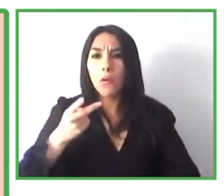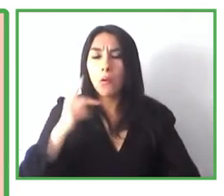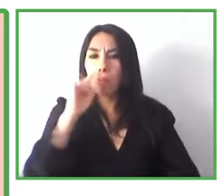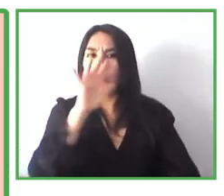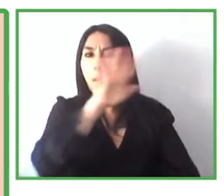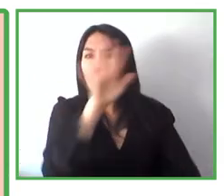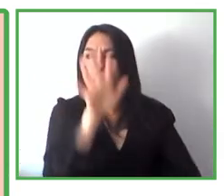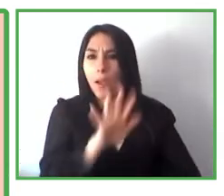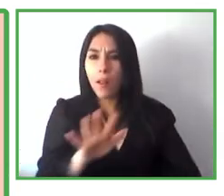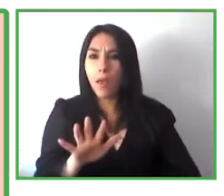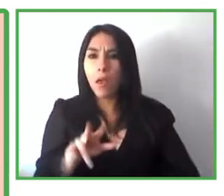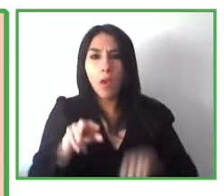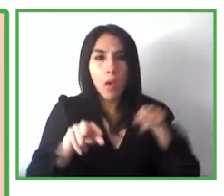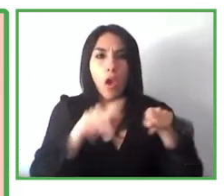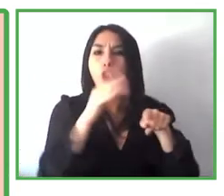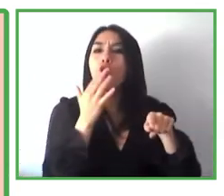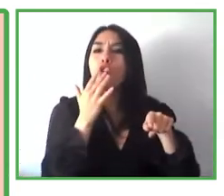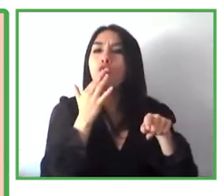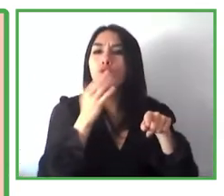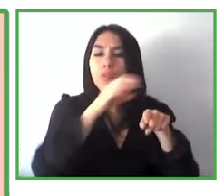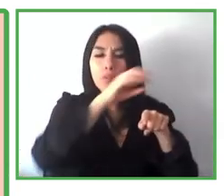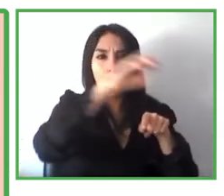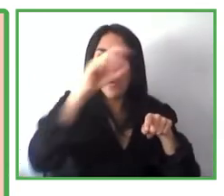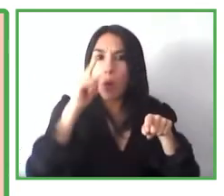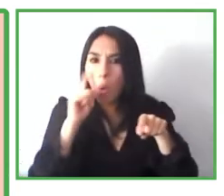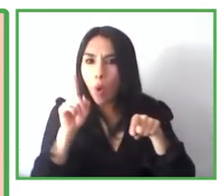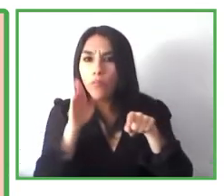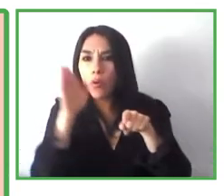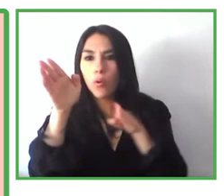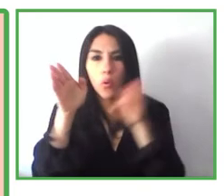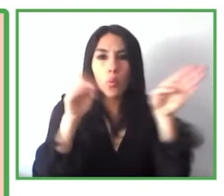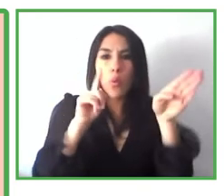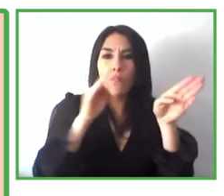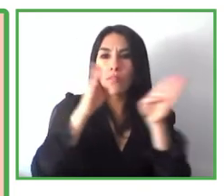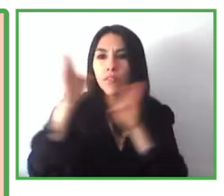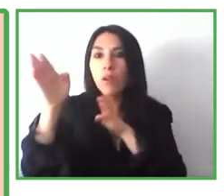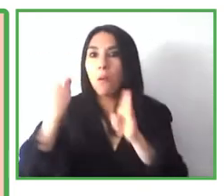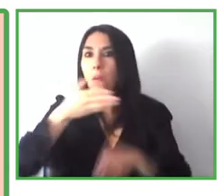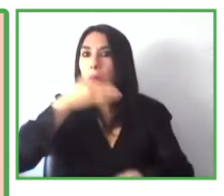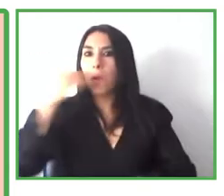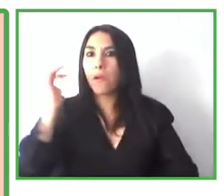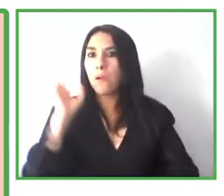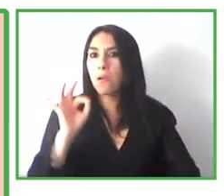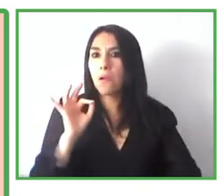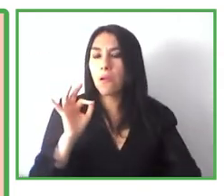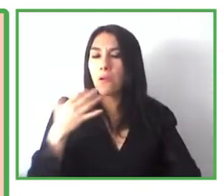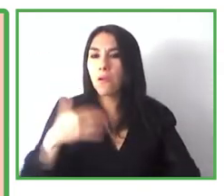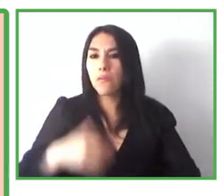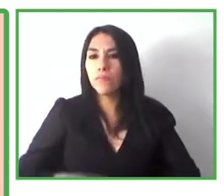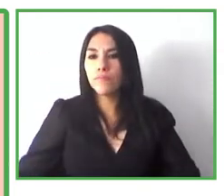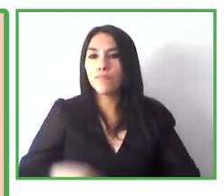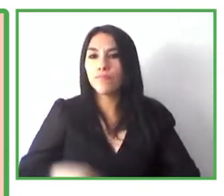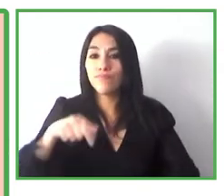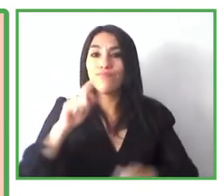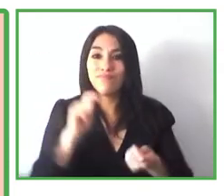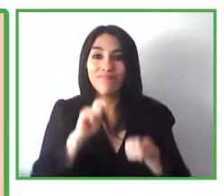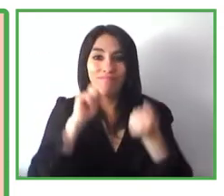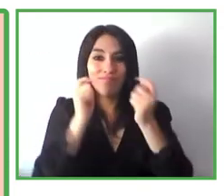dashboard. And with this, we are able to change the space in order to improve the efficiency. So